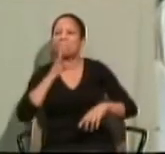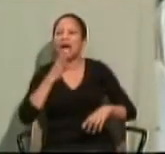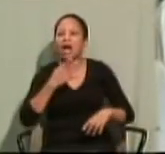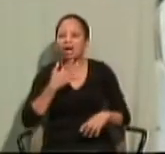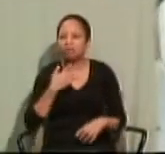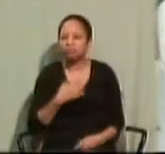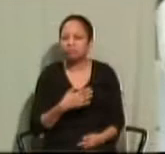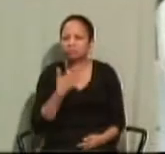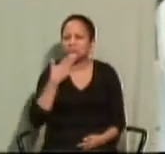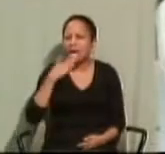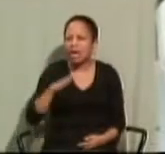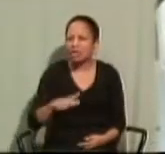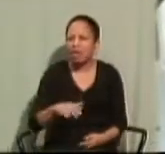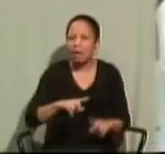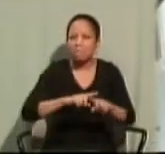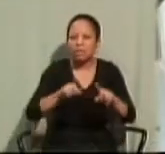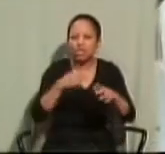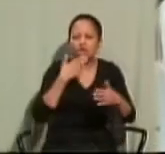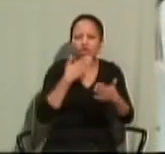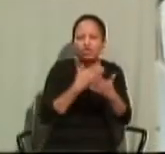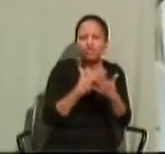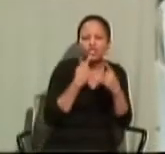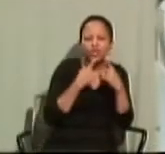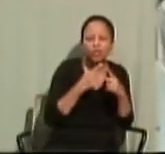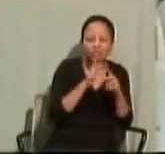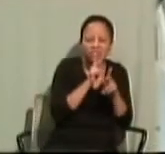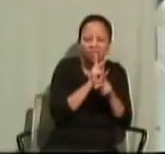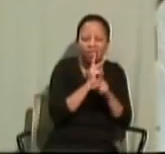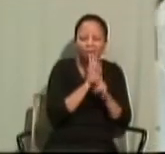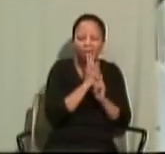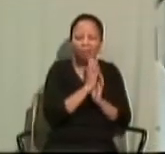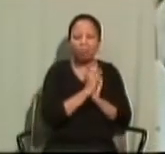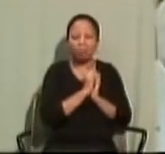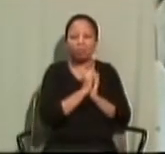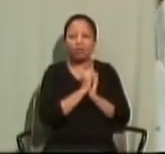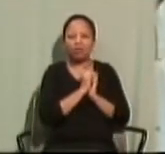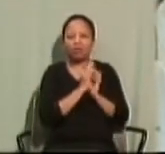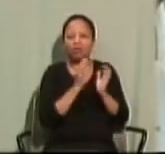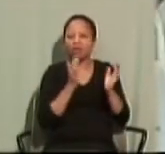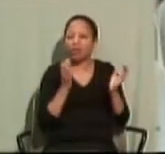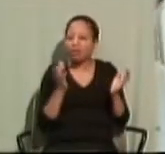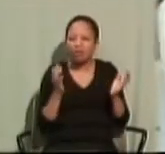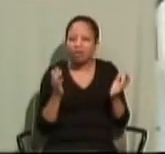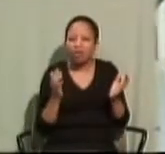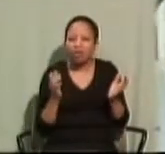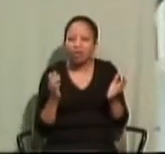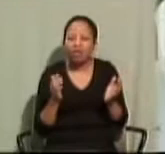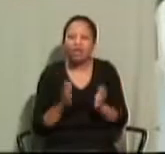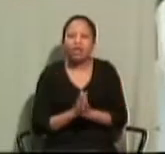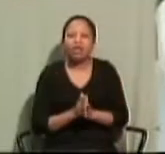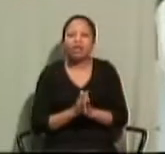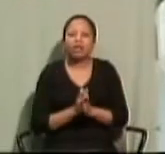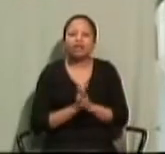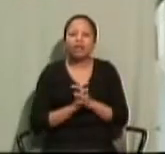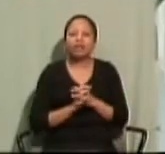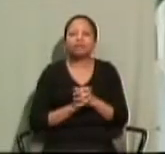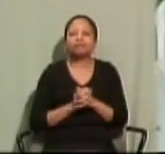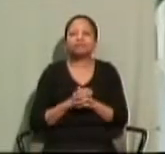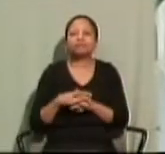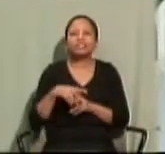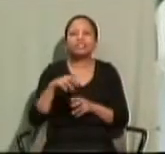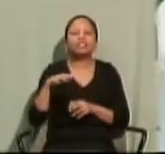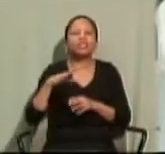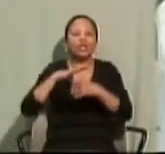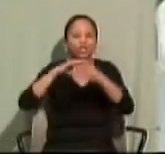About a month ago, I answered the phone in the Holy Ghost residence, spirit and house house